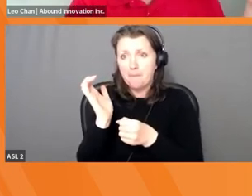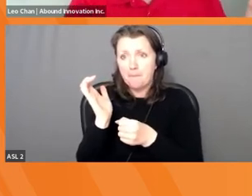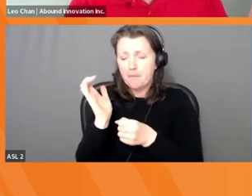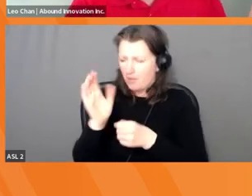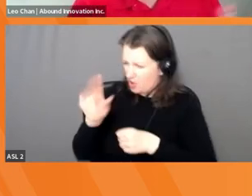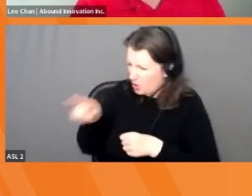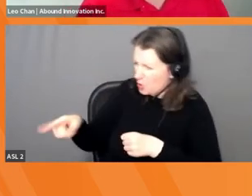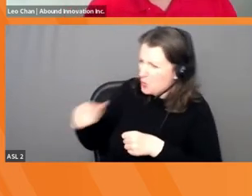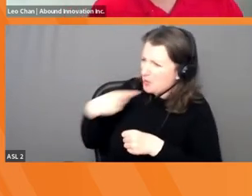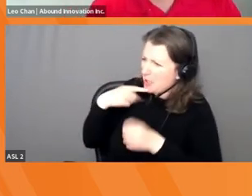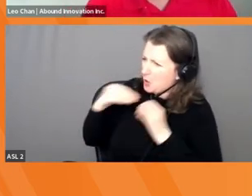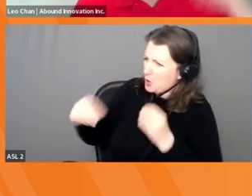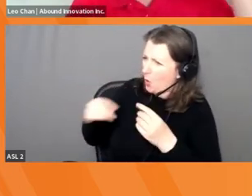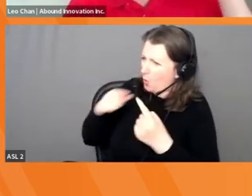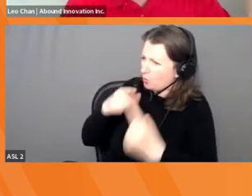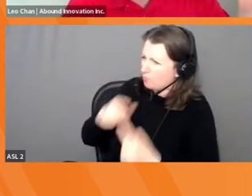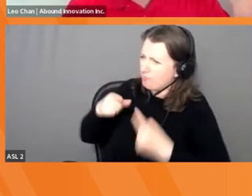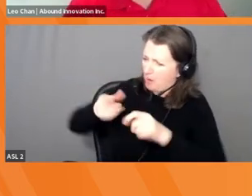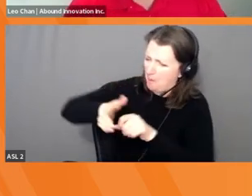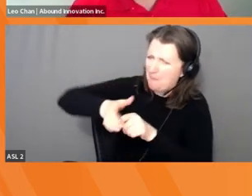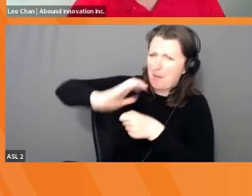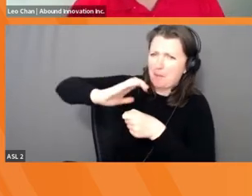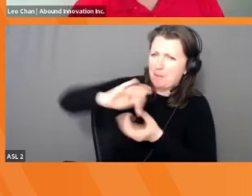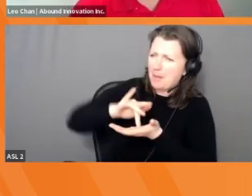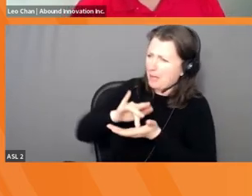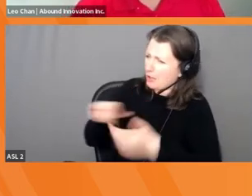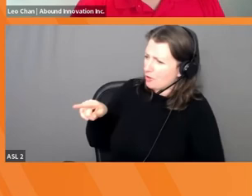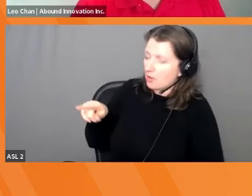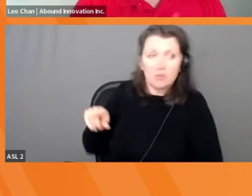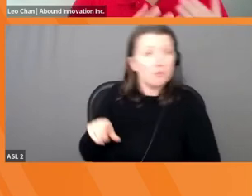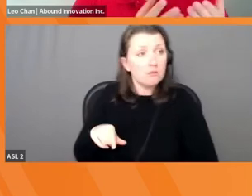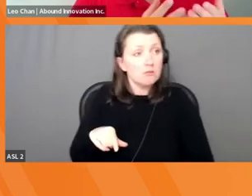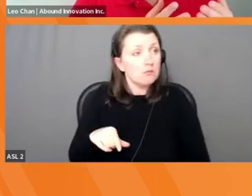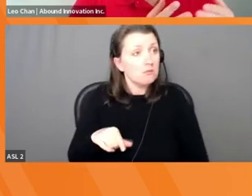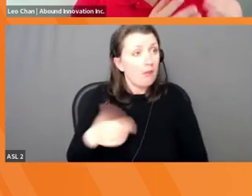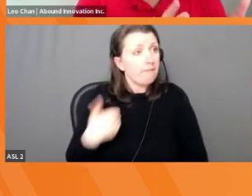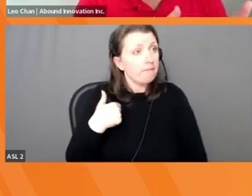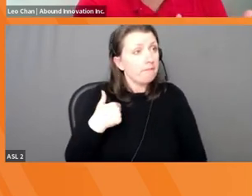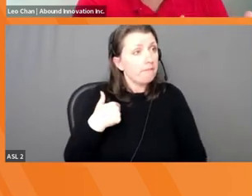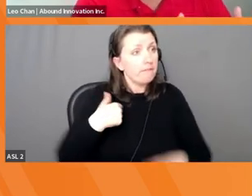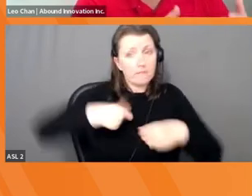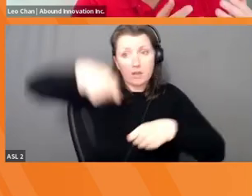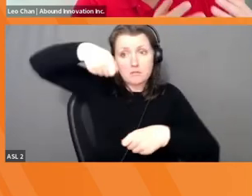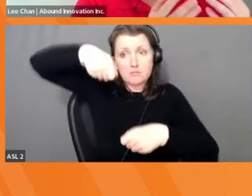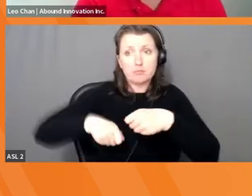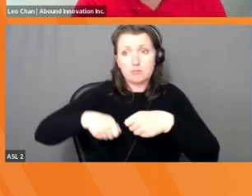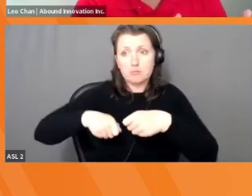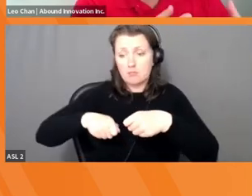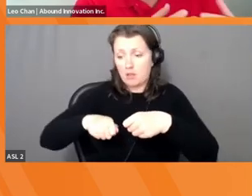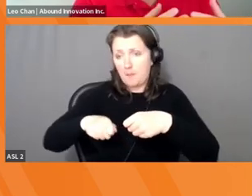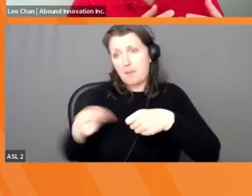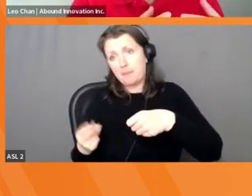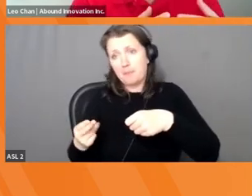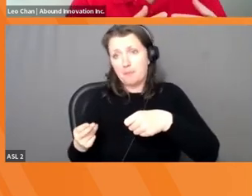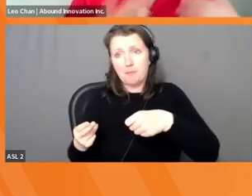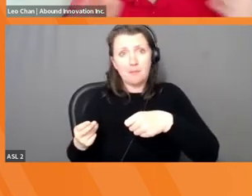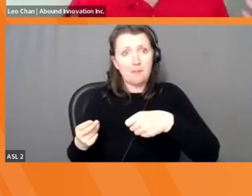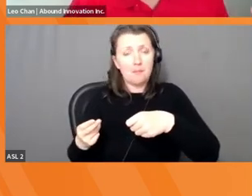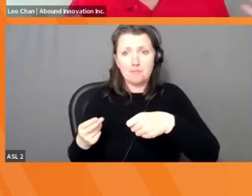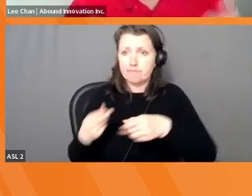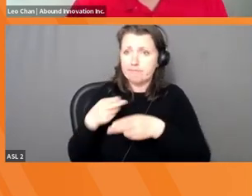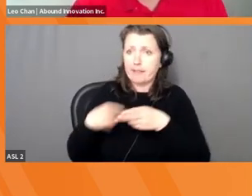prescription bottle, my meat cutting thing. And right. And so that's why observation is so powerful. Because